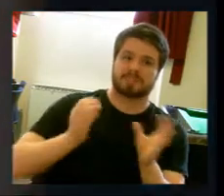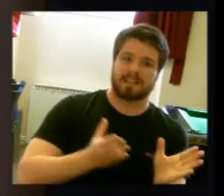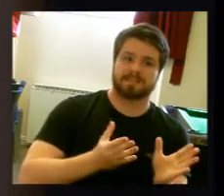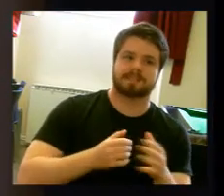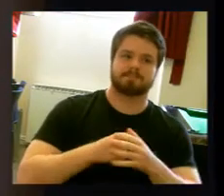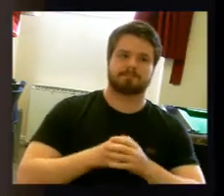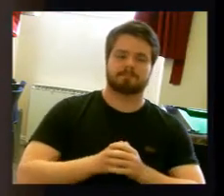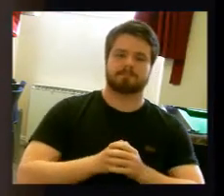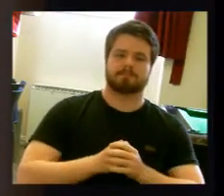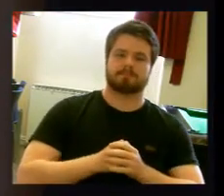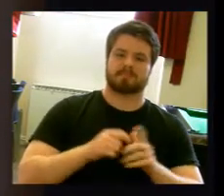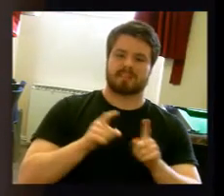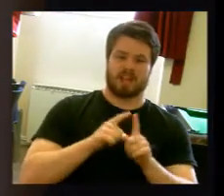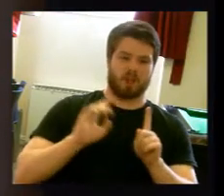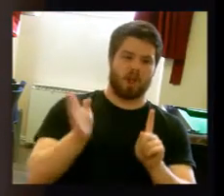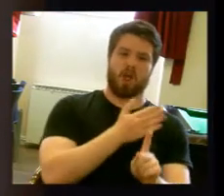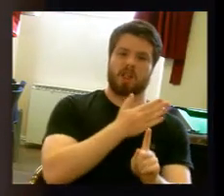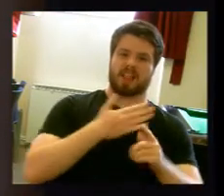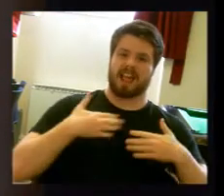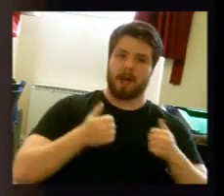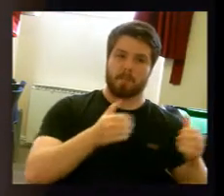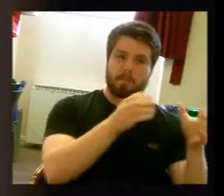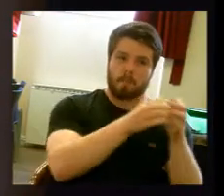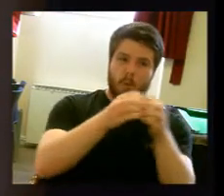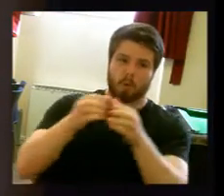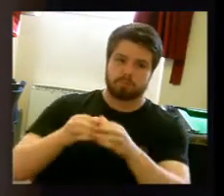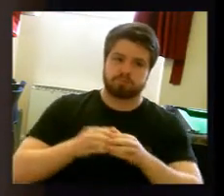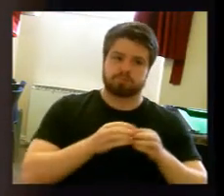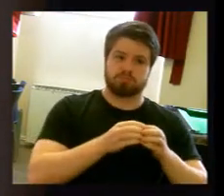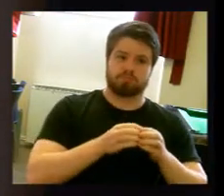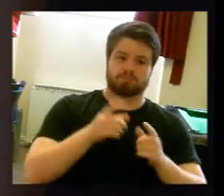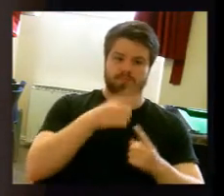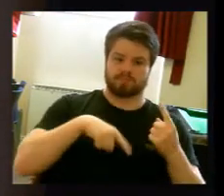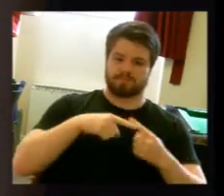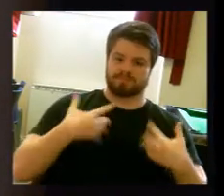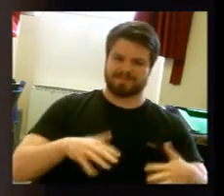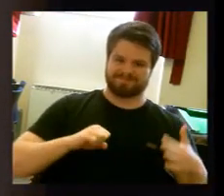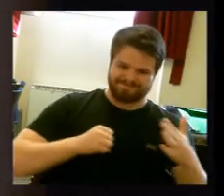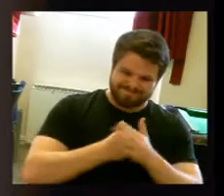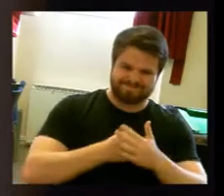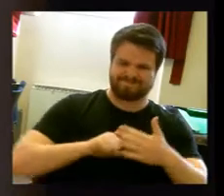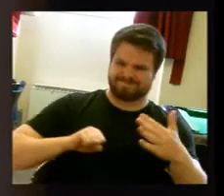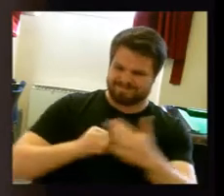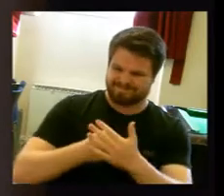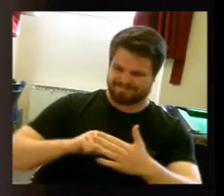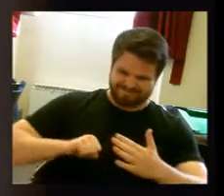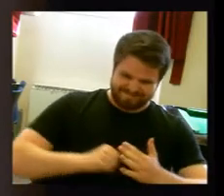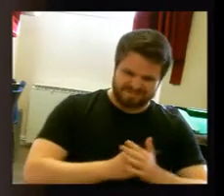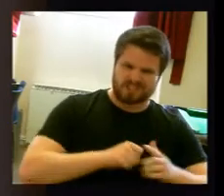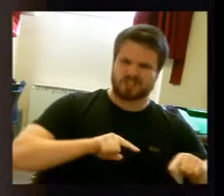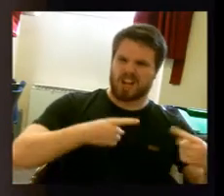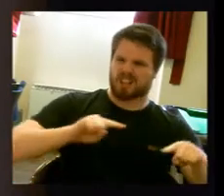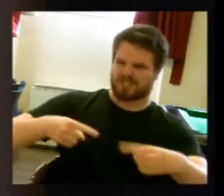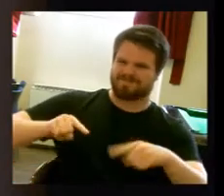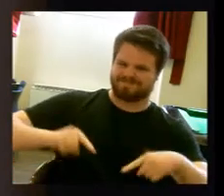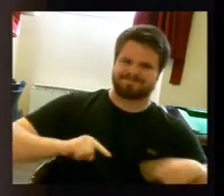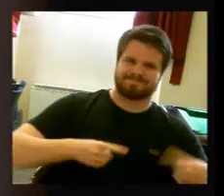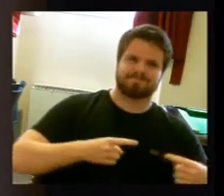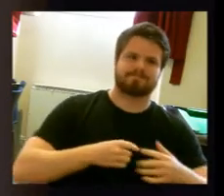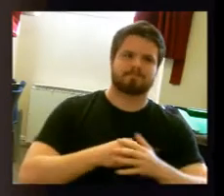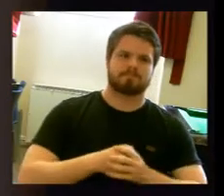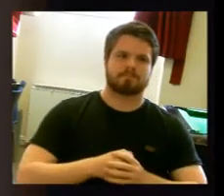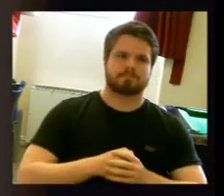Like all health boards we're faced with a number of significant challenges. We have an increasing population, we have